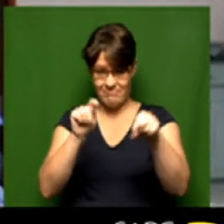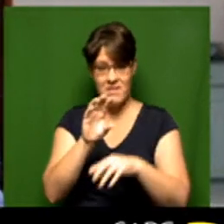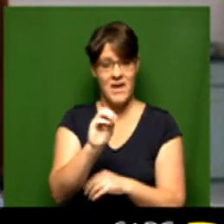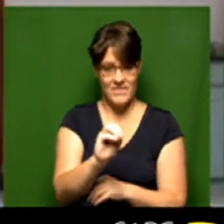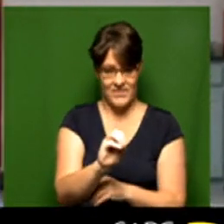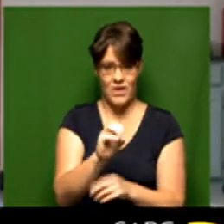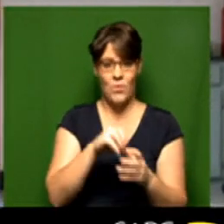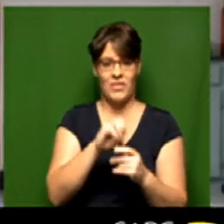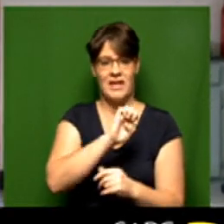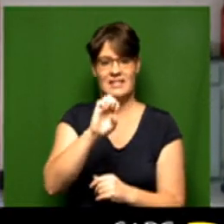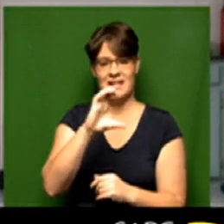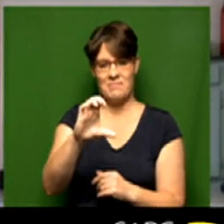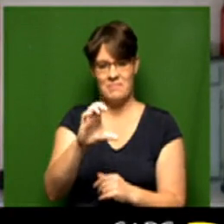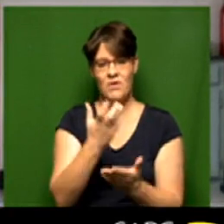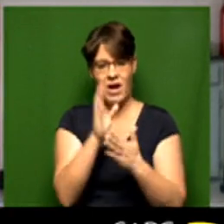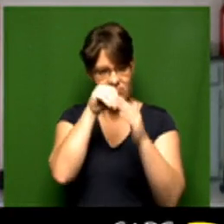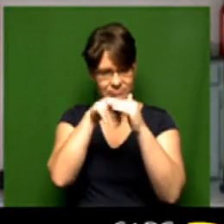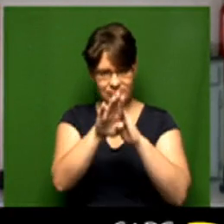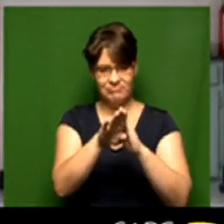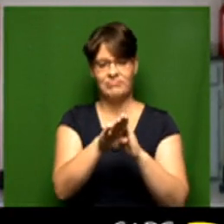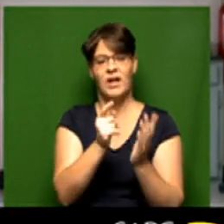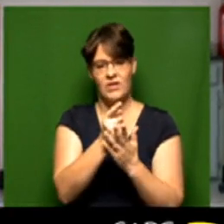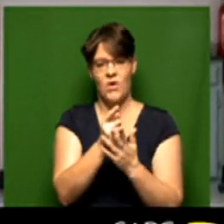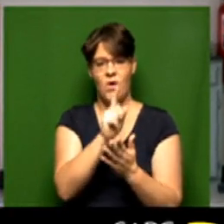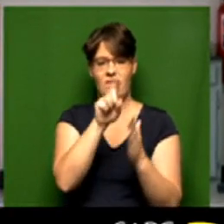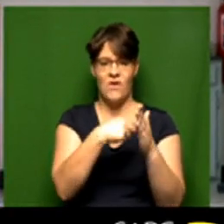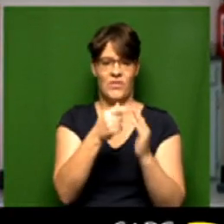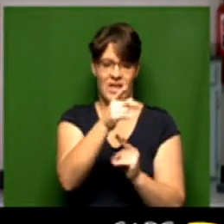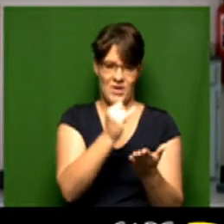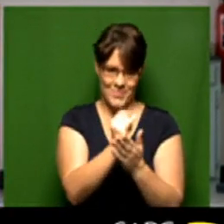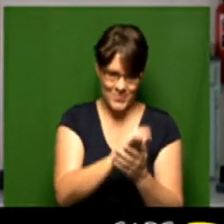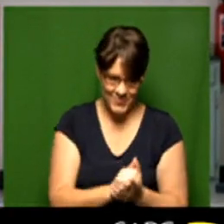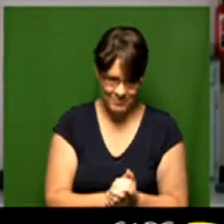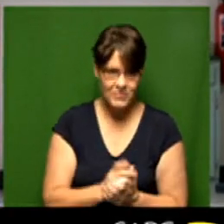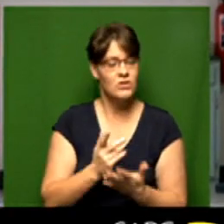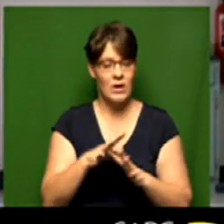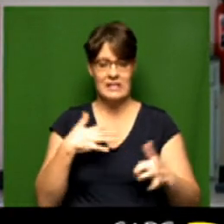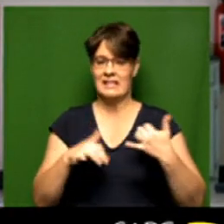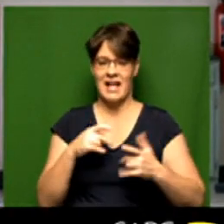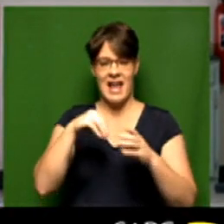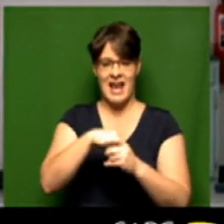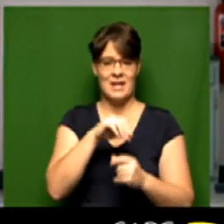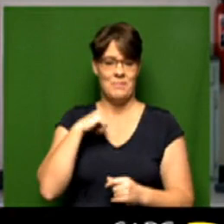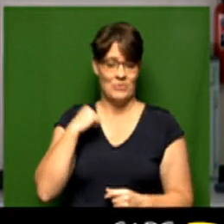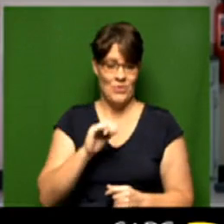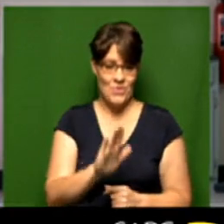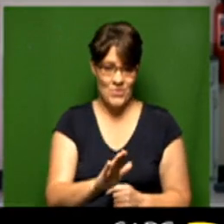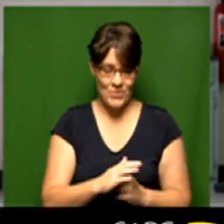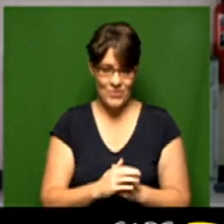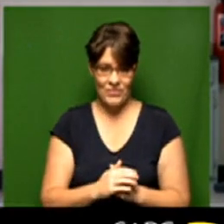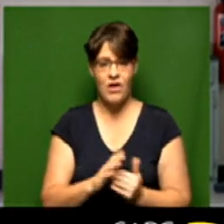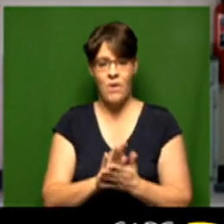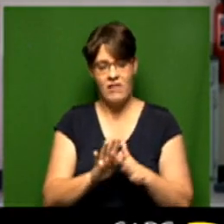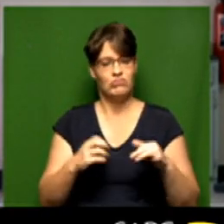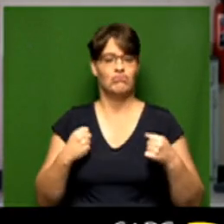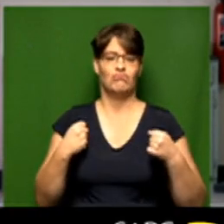in the Eastern Cape so you can go and place your vote there Leanne so a lot of excitement here in the metro we're going to be taking a